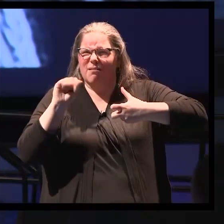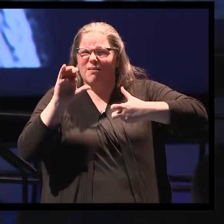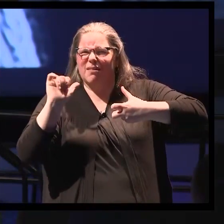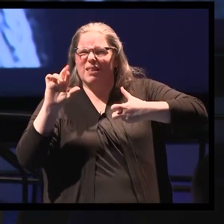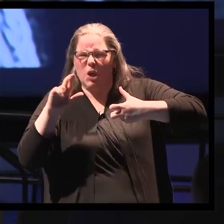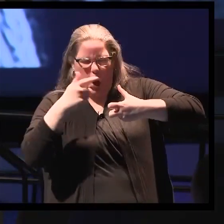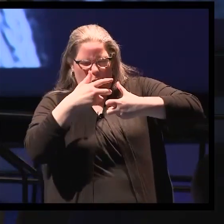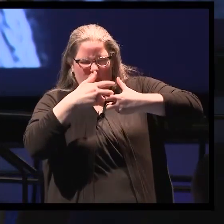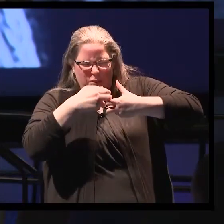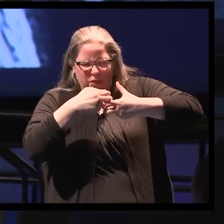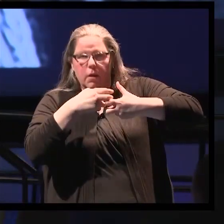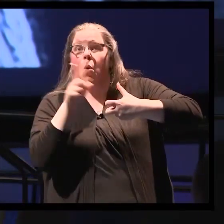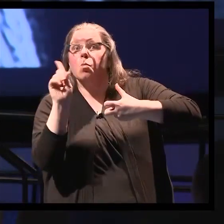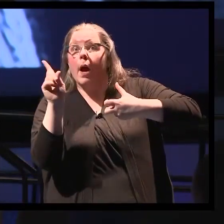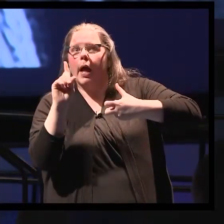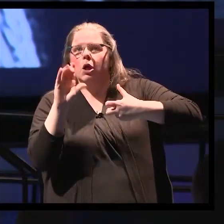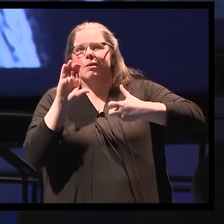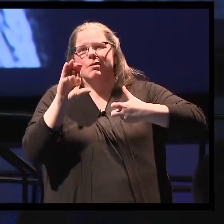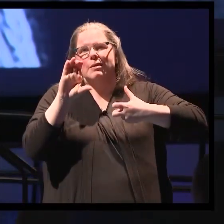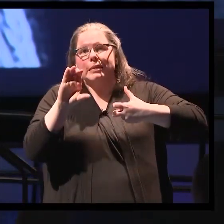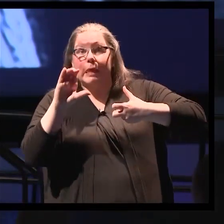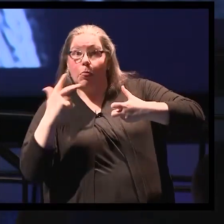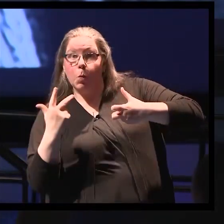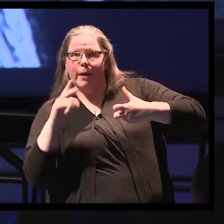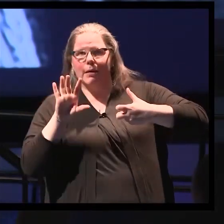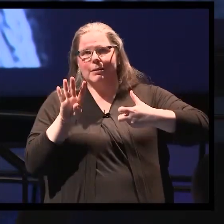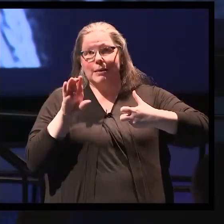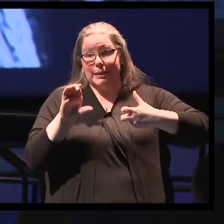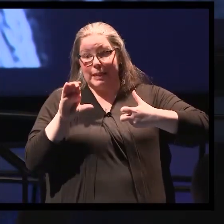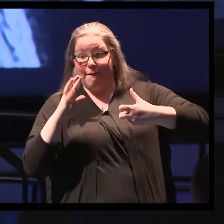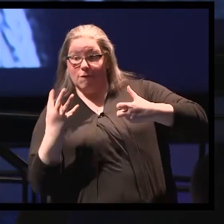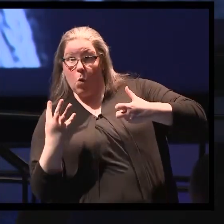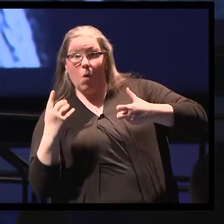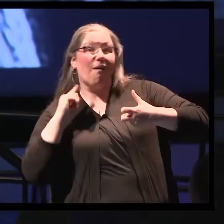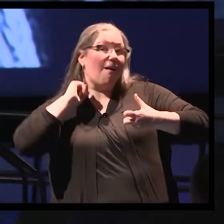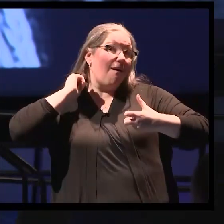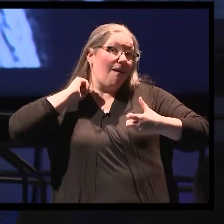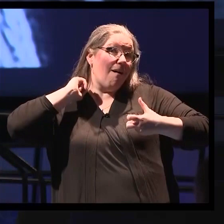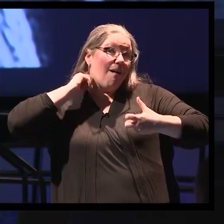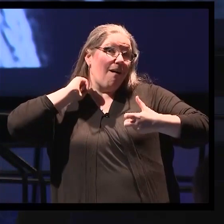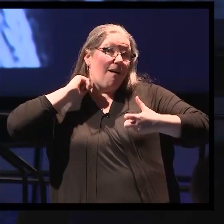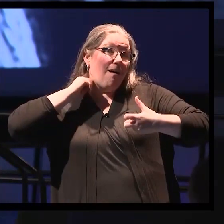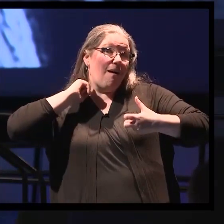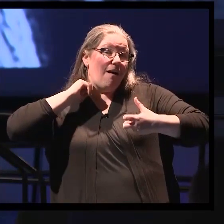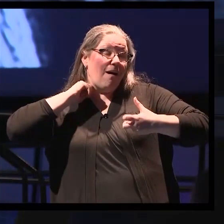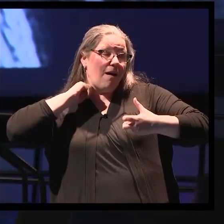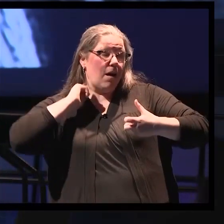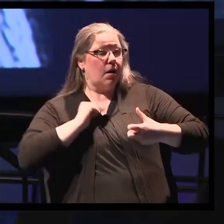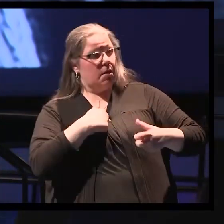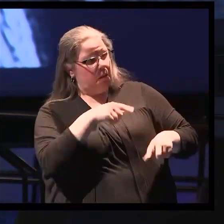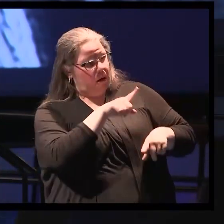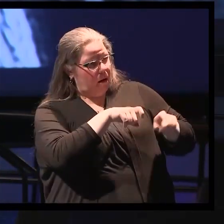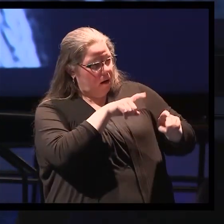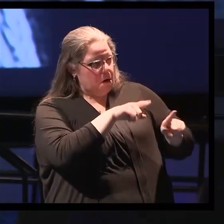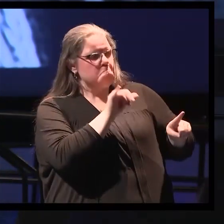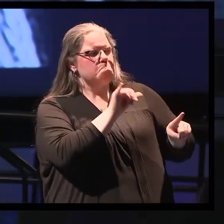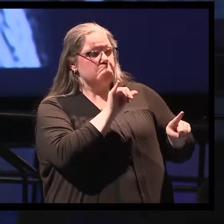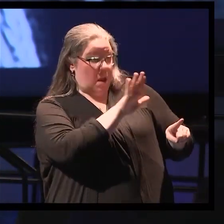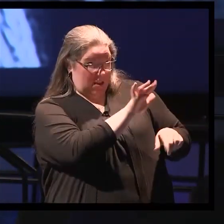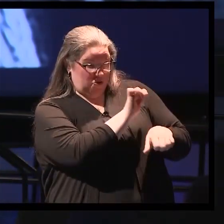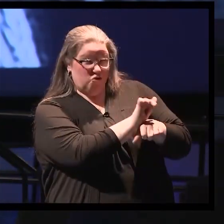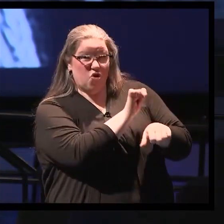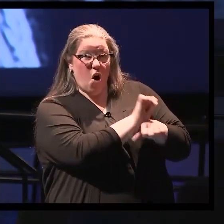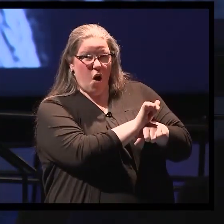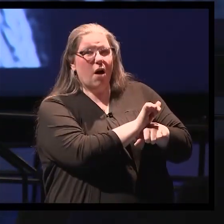C3-C4 level. This is called cervical myelopathy. And his occupation actually provides a pretty significant clue.